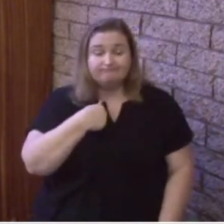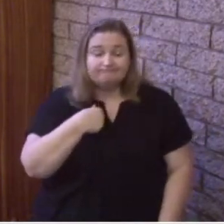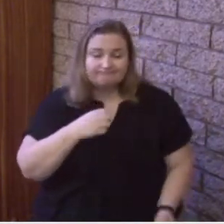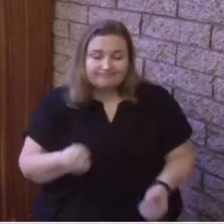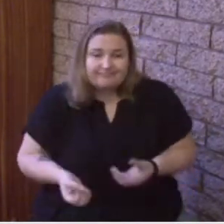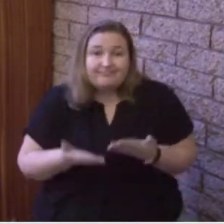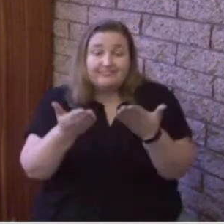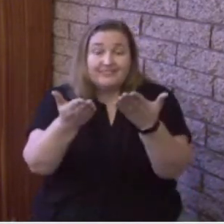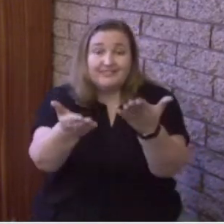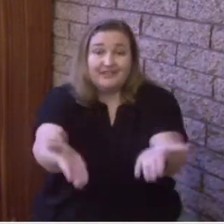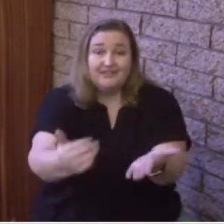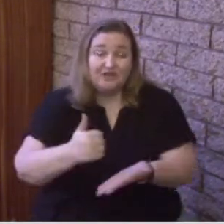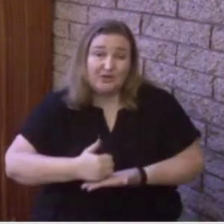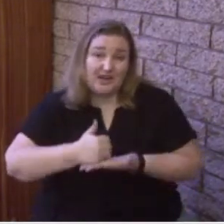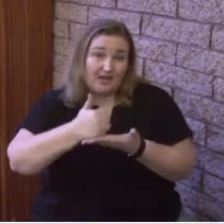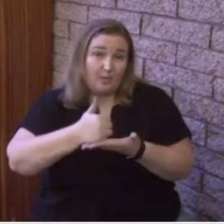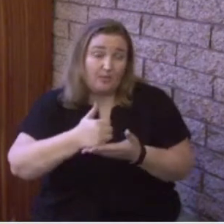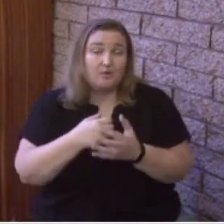helper,